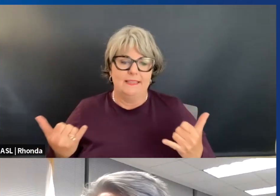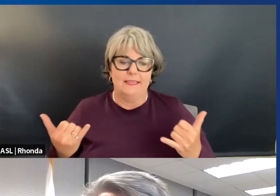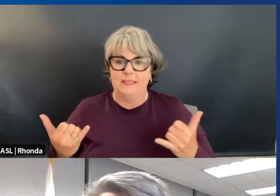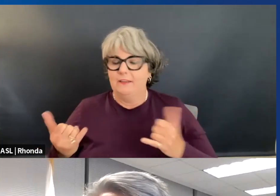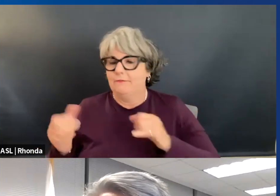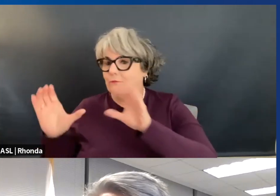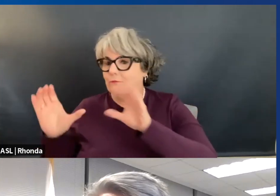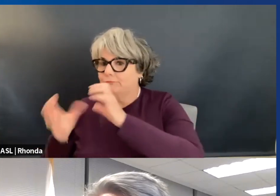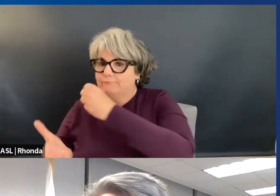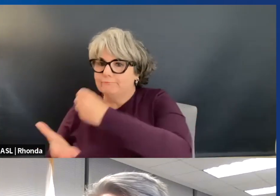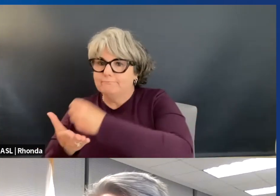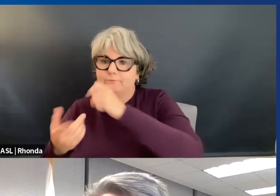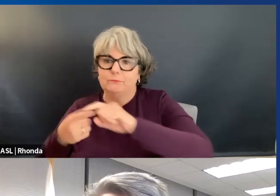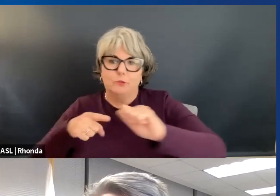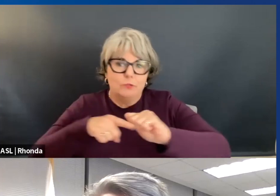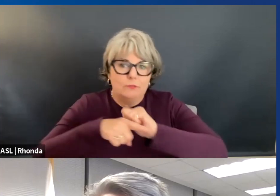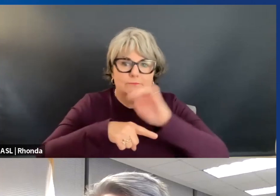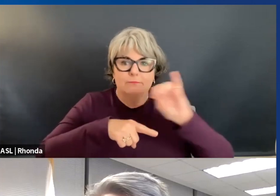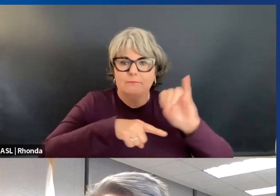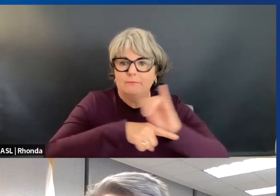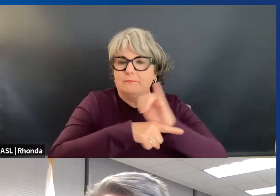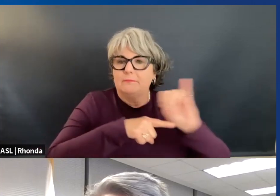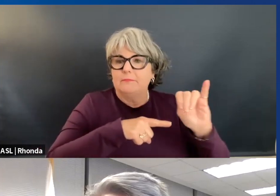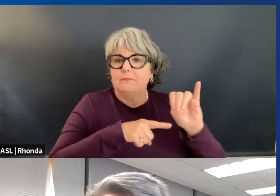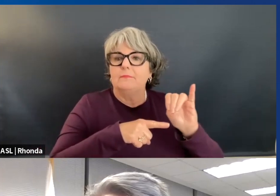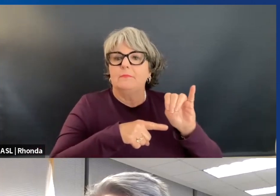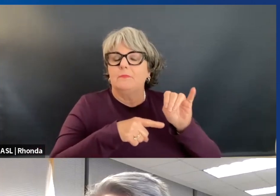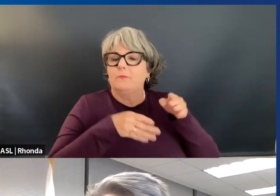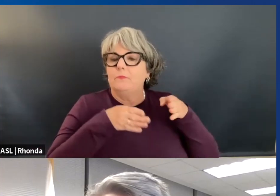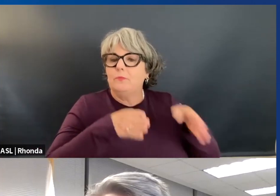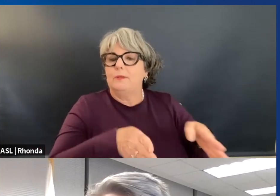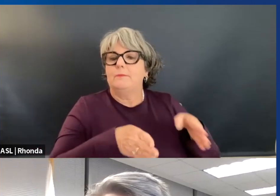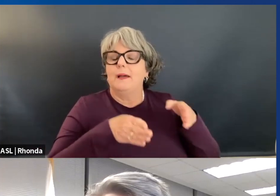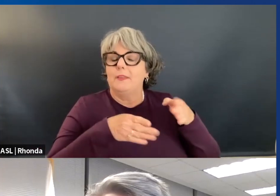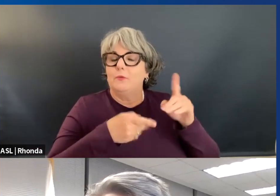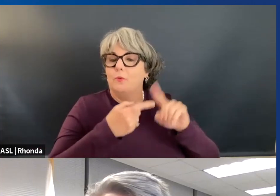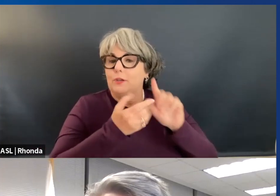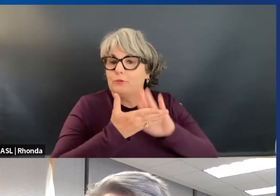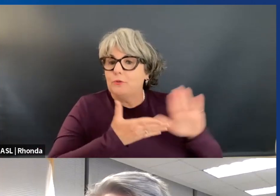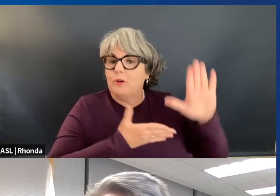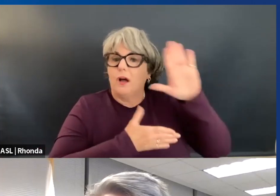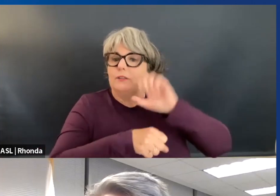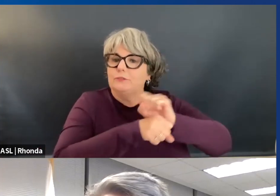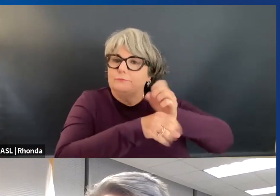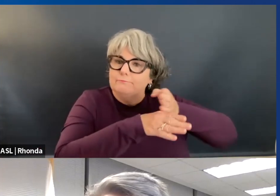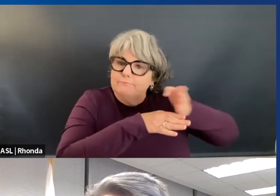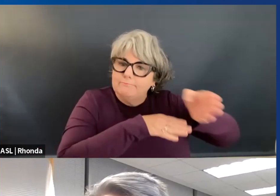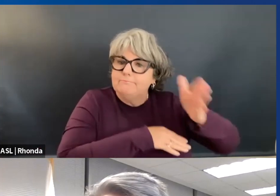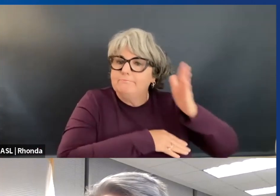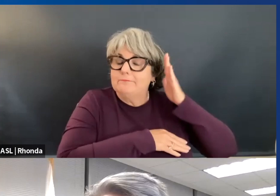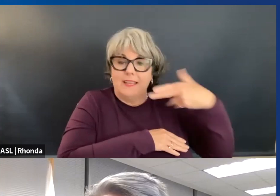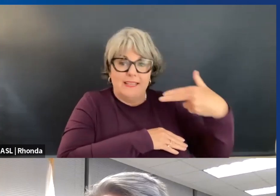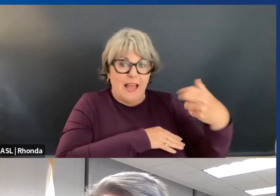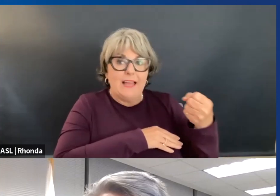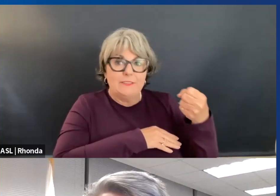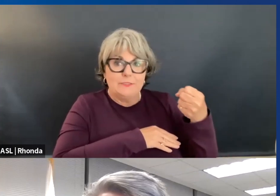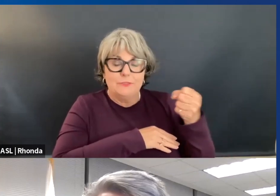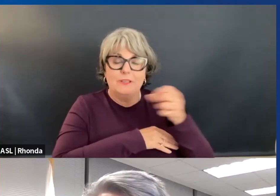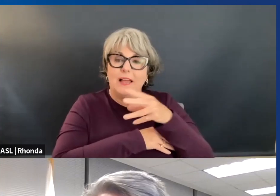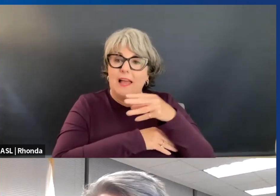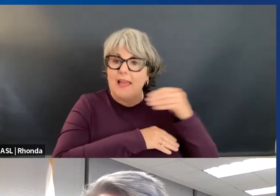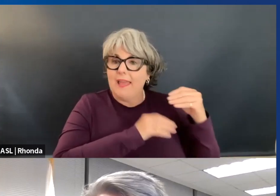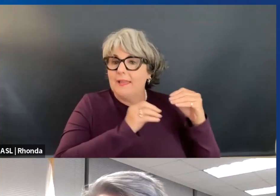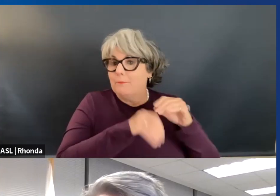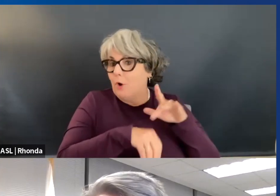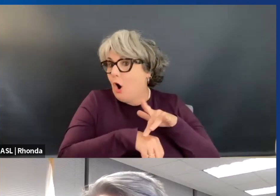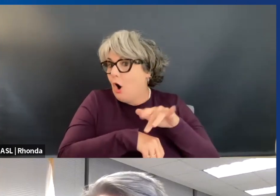credentials to apprenticeship, providing students with pathways to college and careers in high school and even